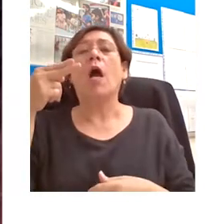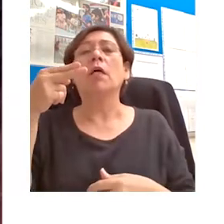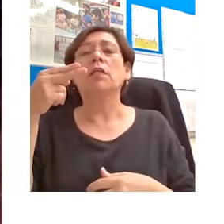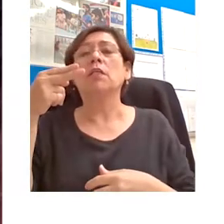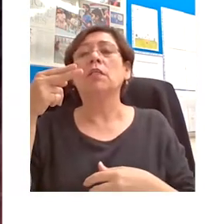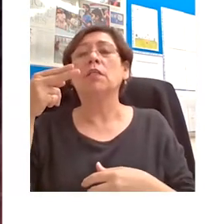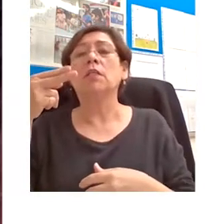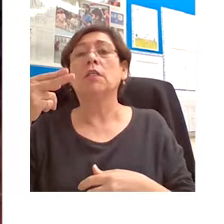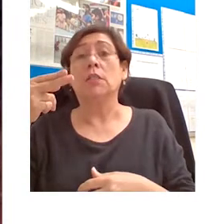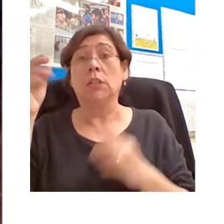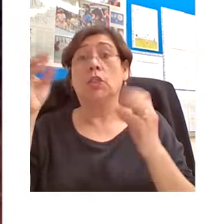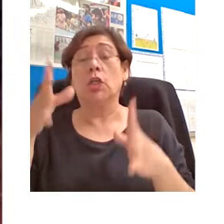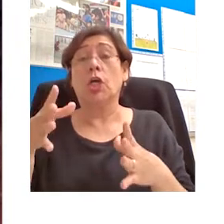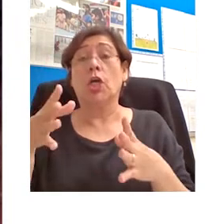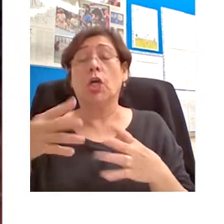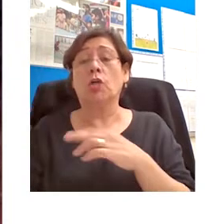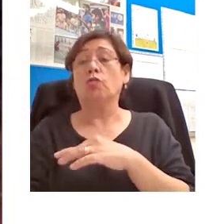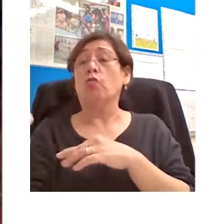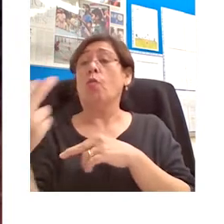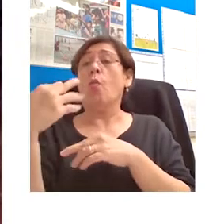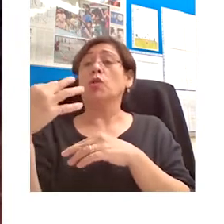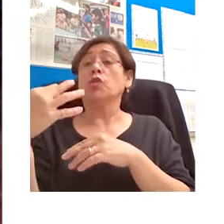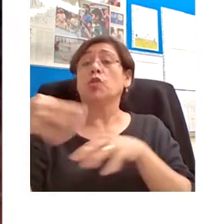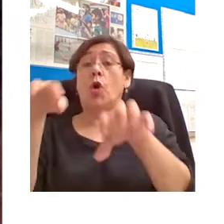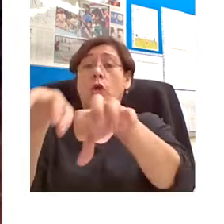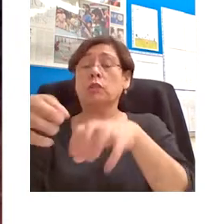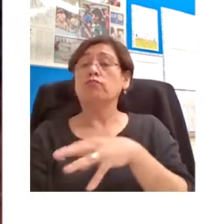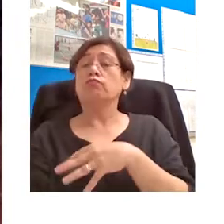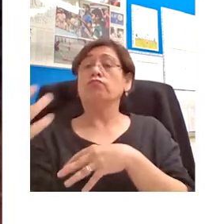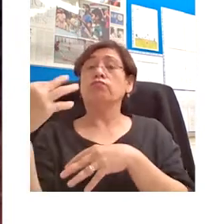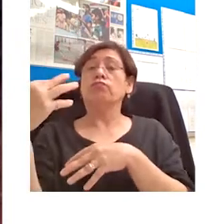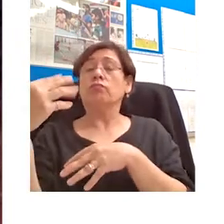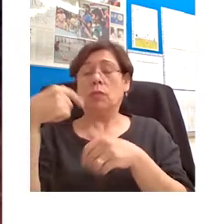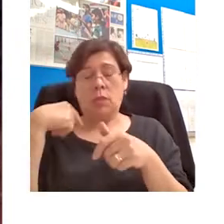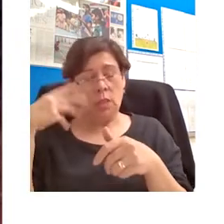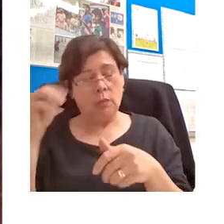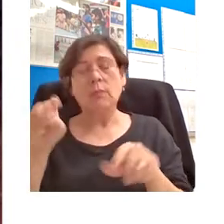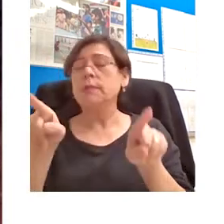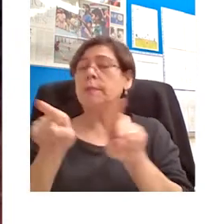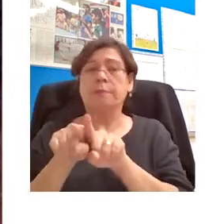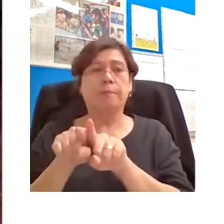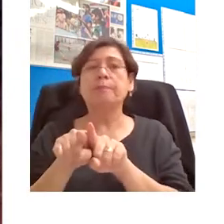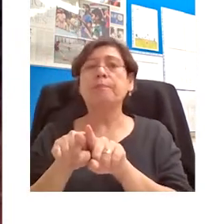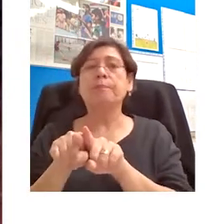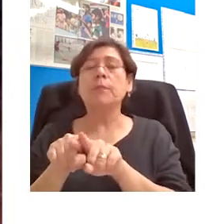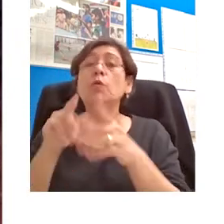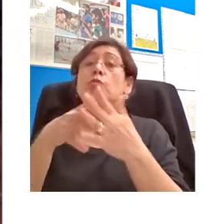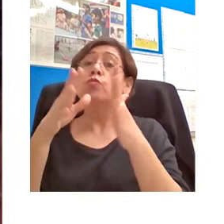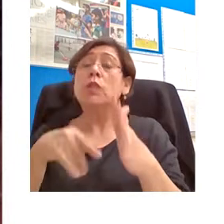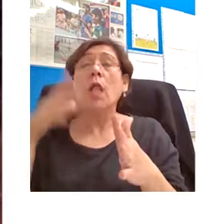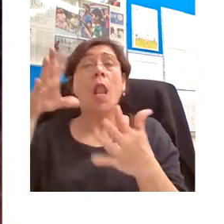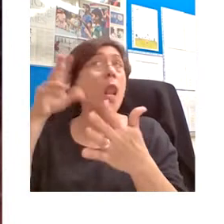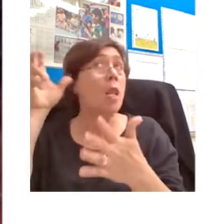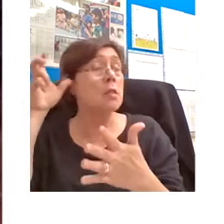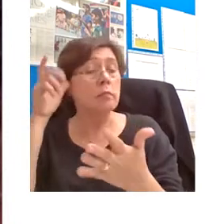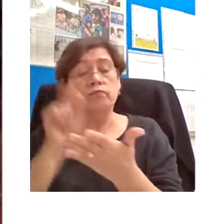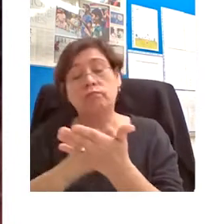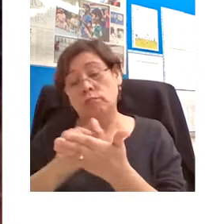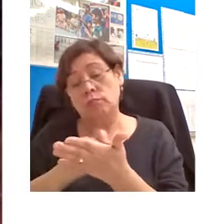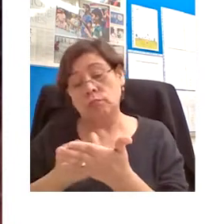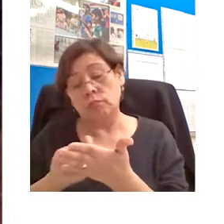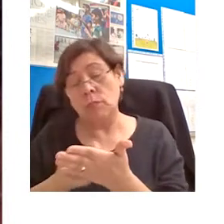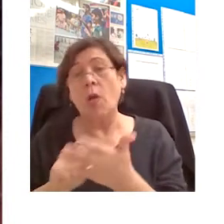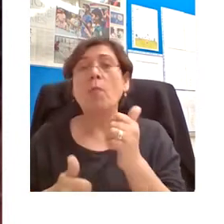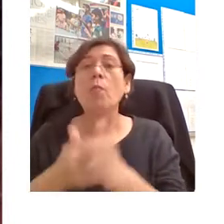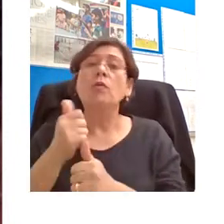seen and heard by the rows of auditors on benches before and beside him. Students listen and take notes, or at least most